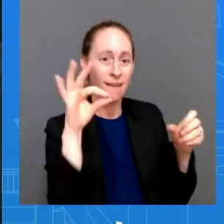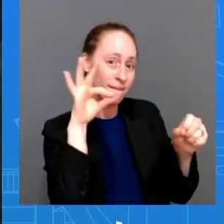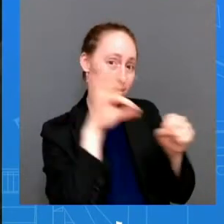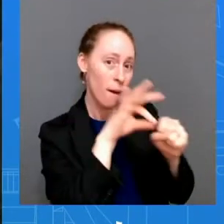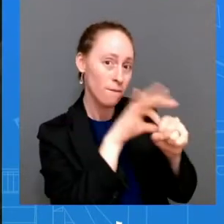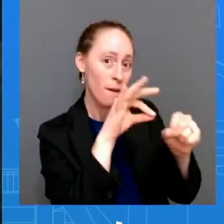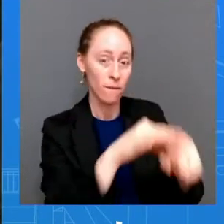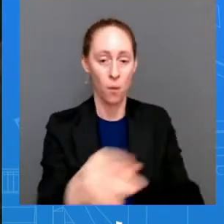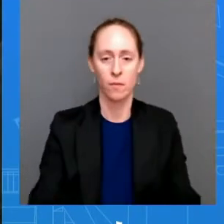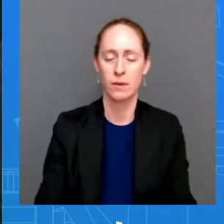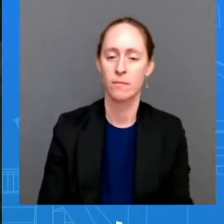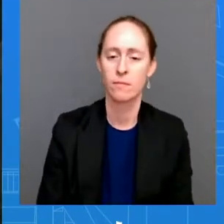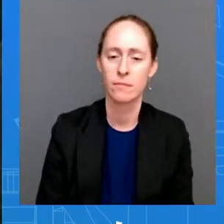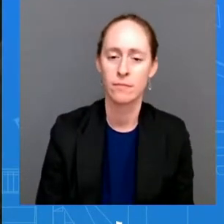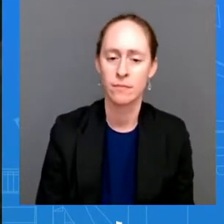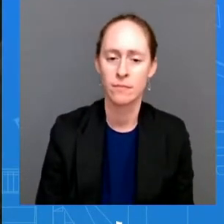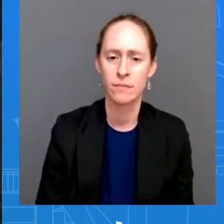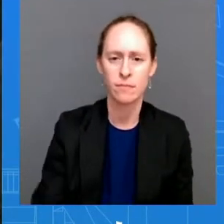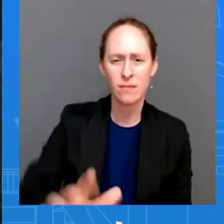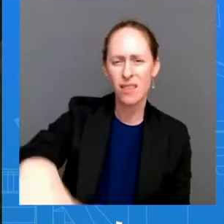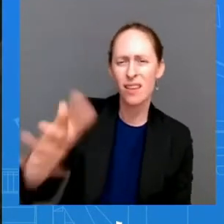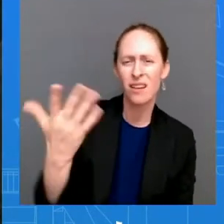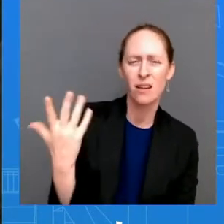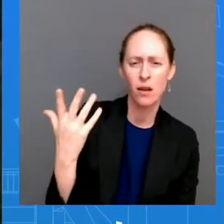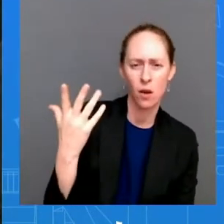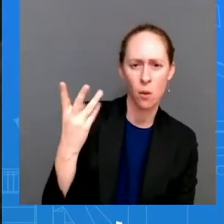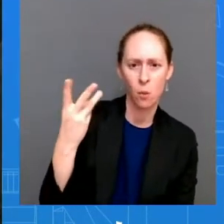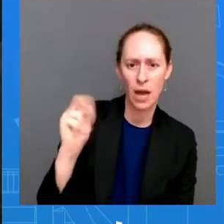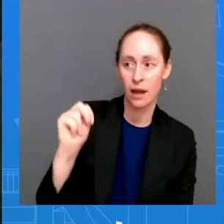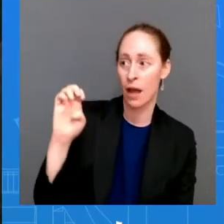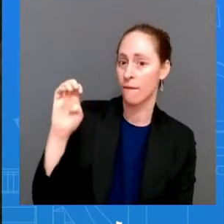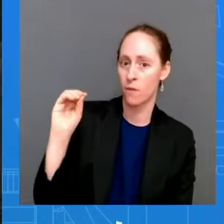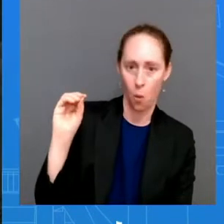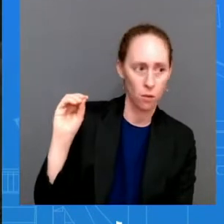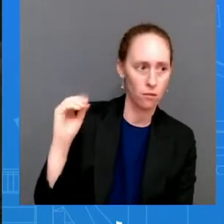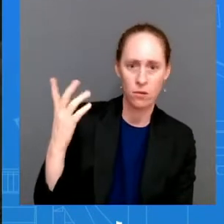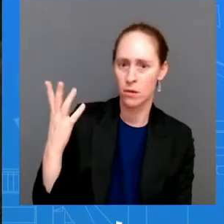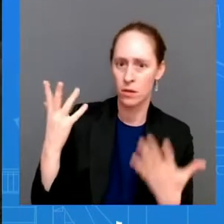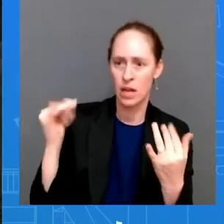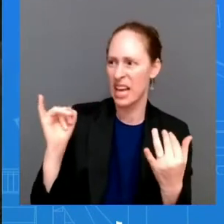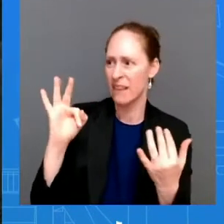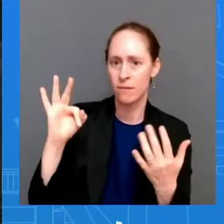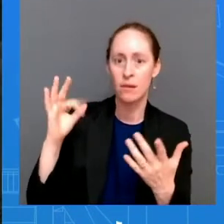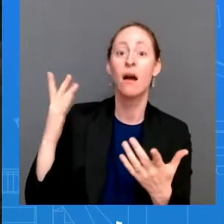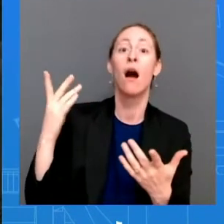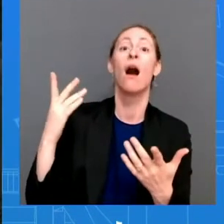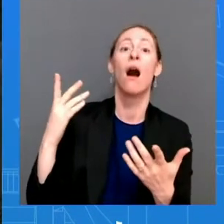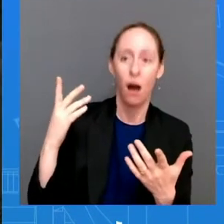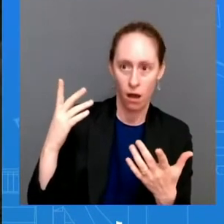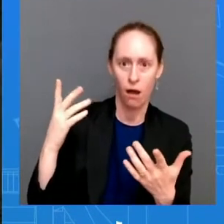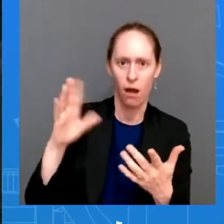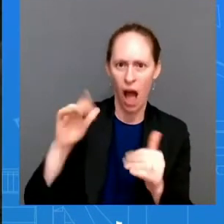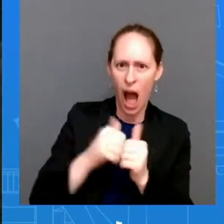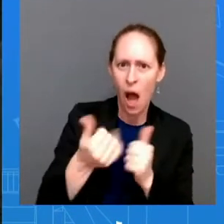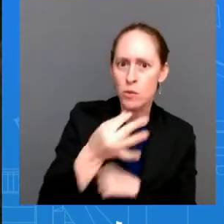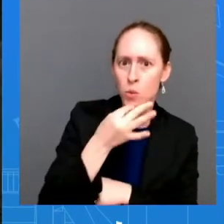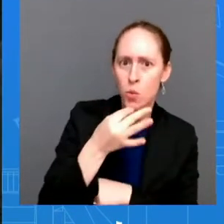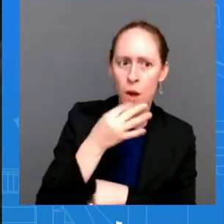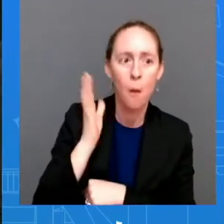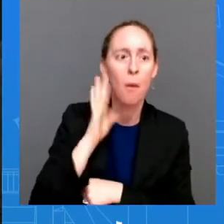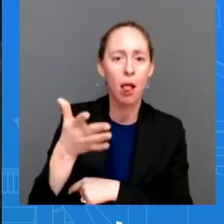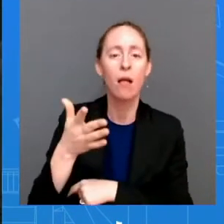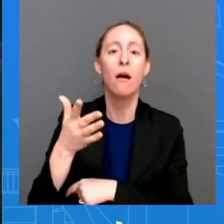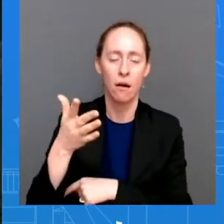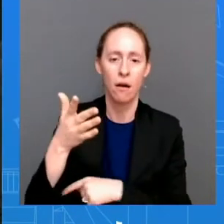want to have an abortion soon will this help them get one are we talking about days are we talking about weeks are we talking